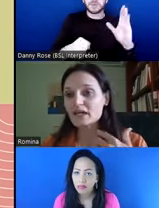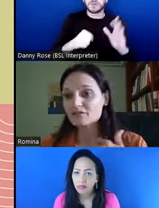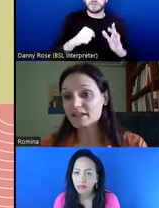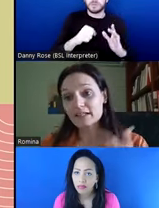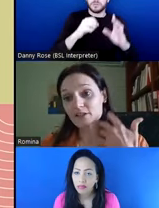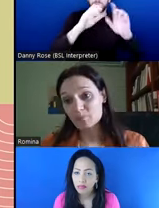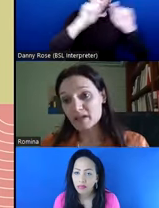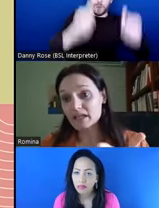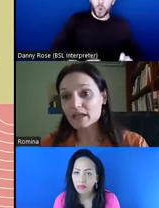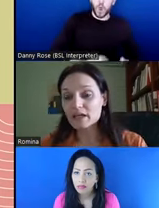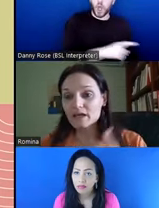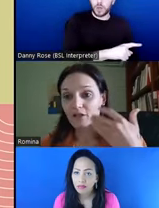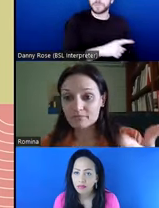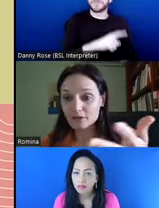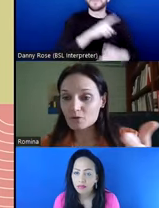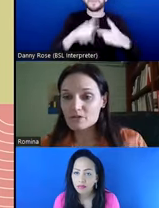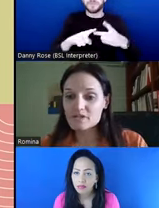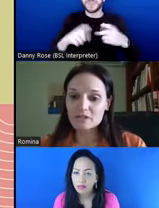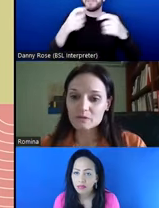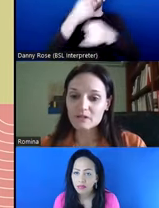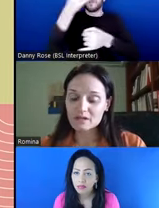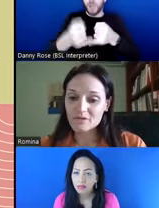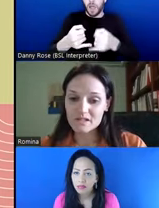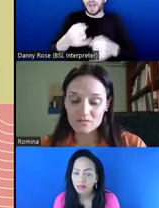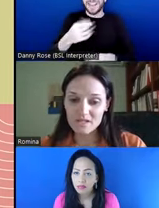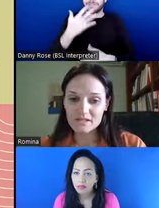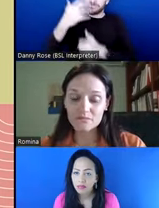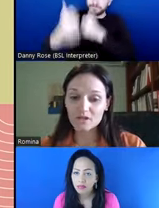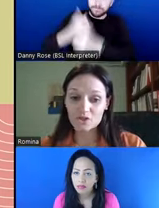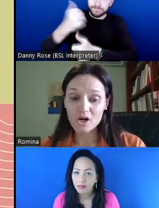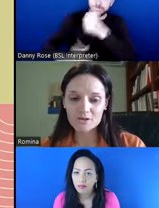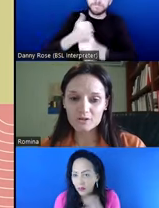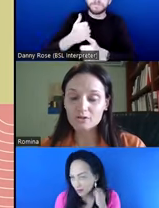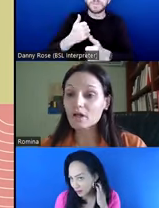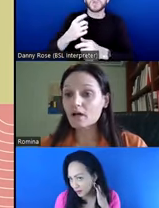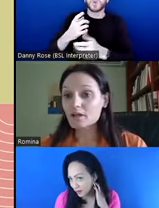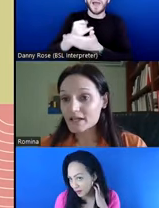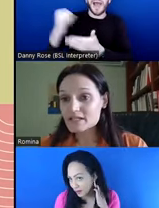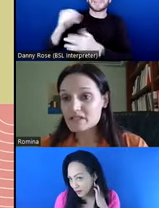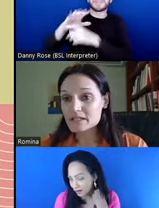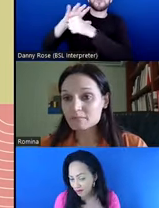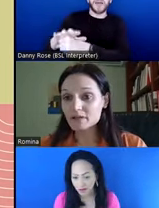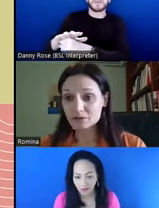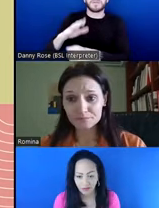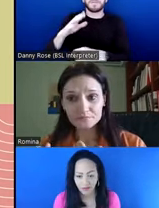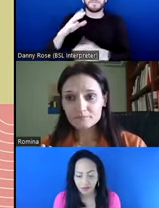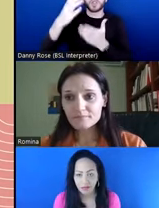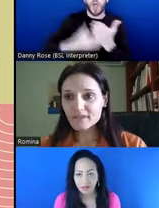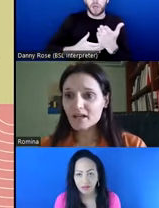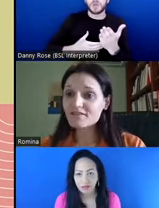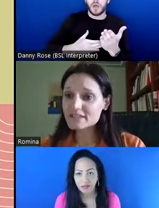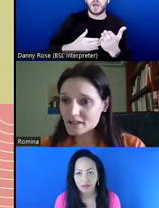And finally, to pay, you know, kudos to the anti-racism charter. A lot has been said about